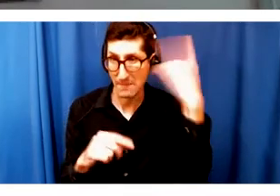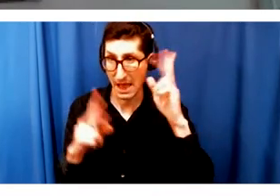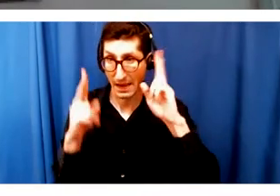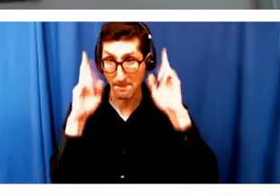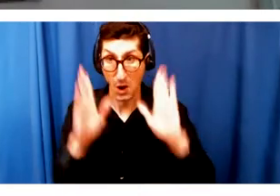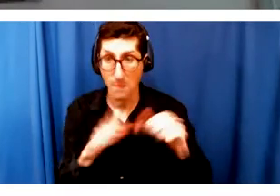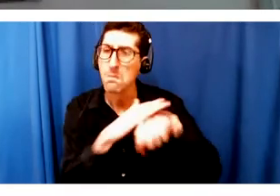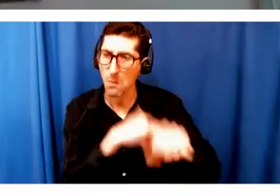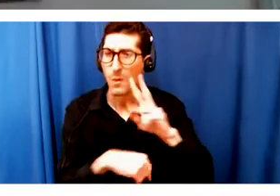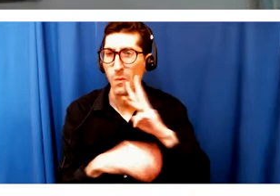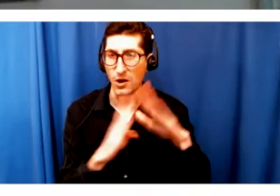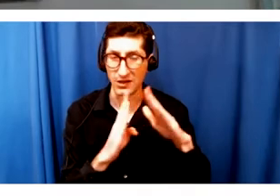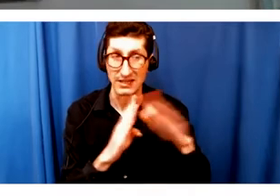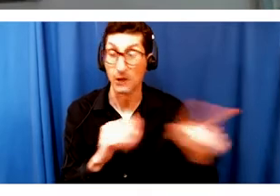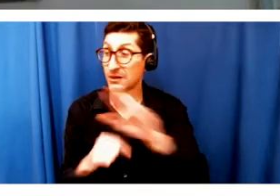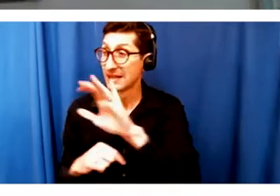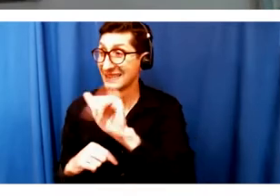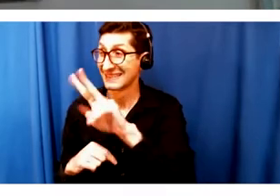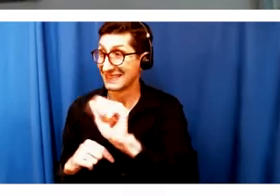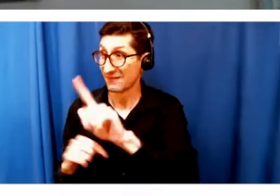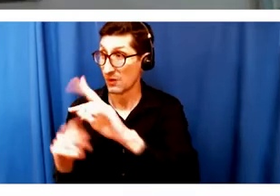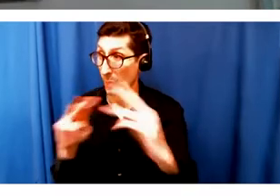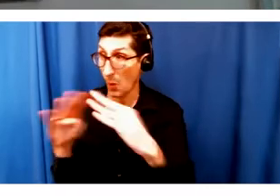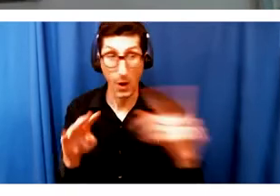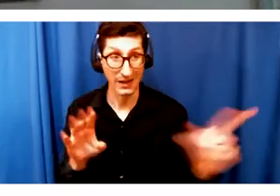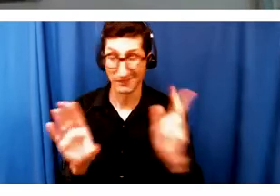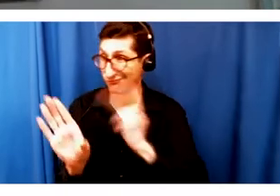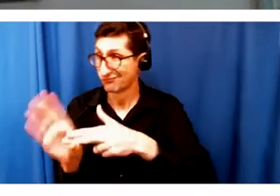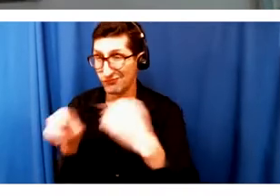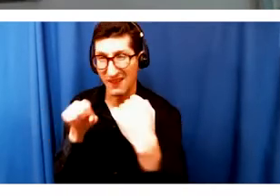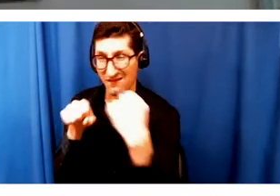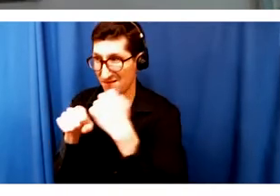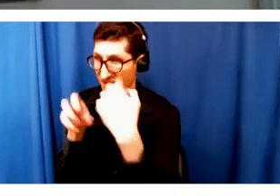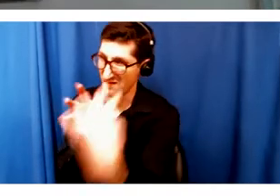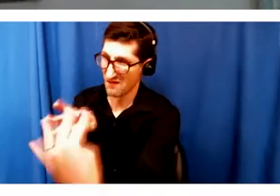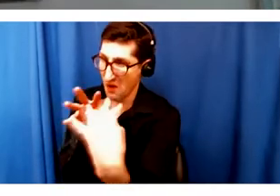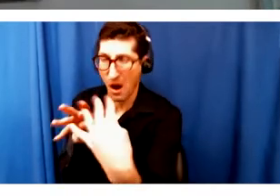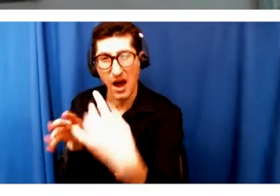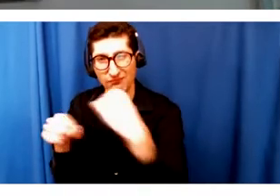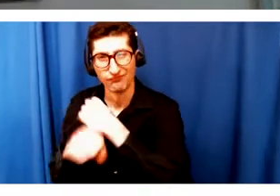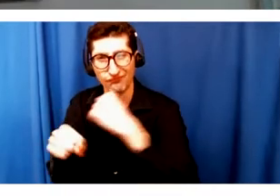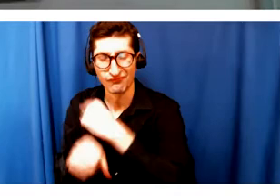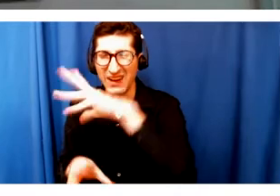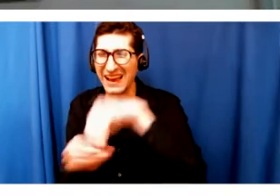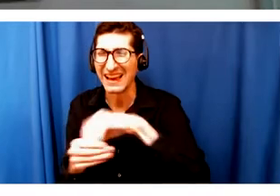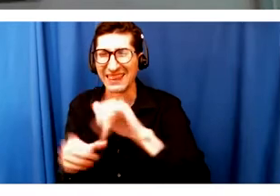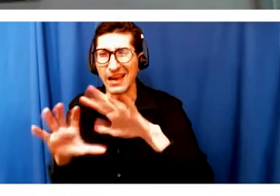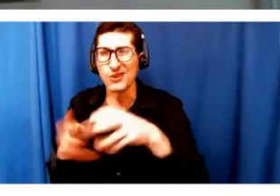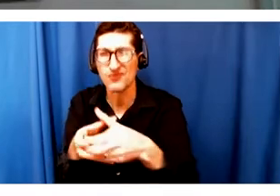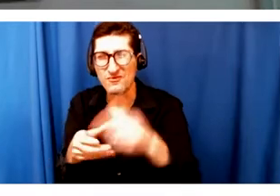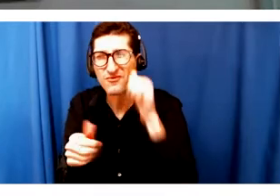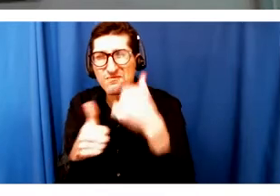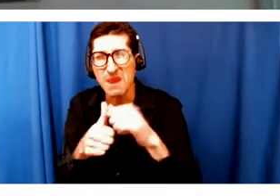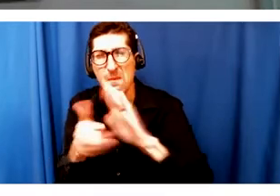in the Civil War and fought in that regiment that was made famous by, in the movie Glory, the Academy